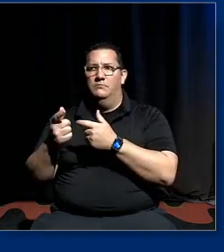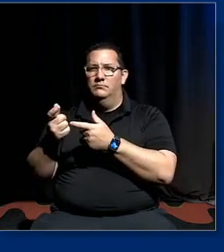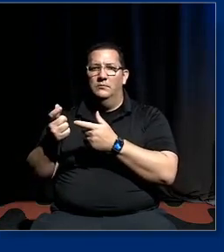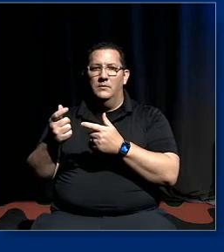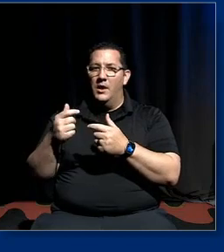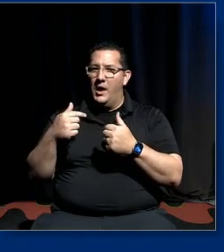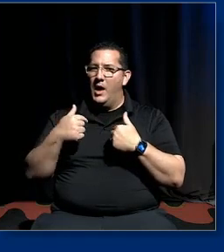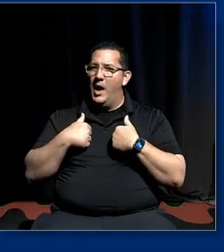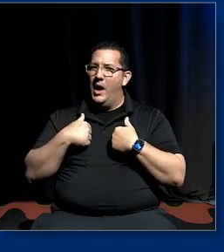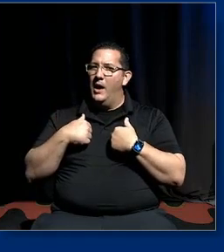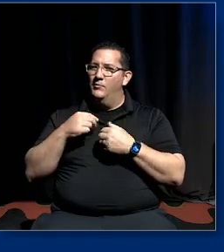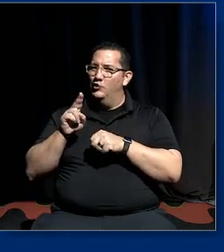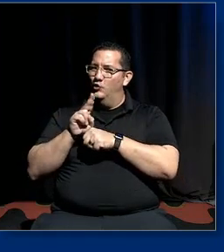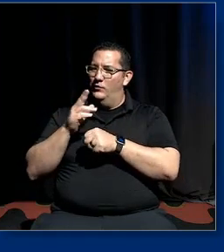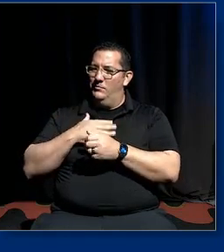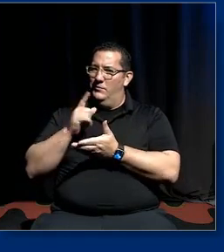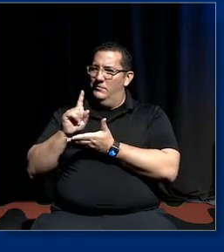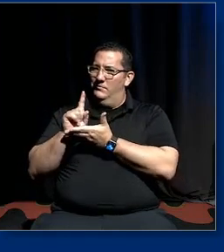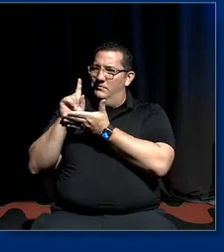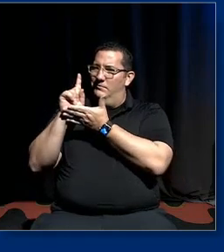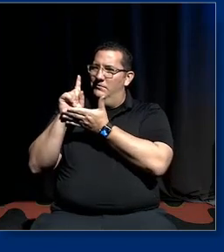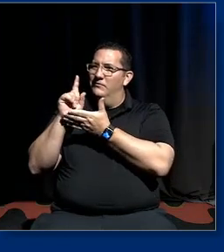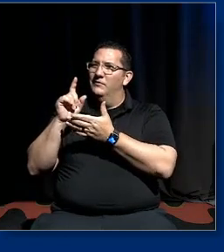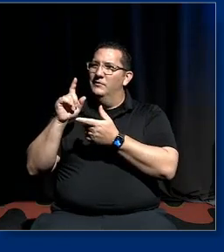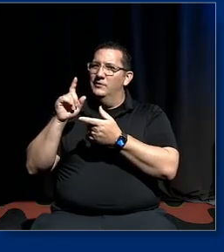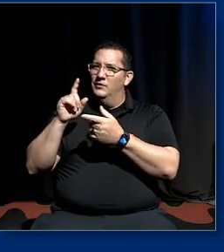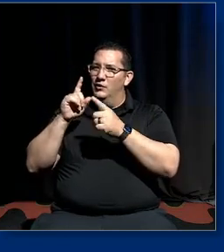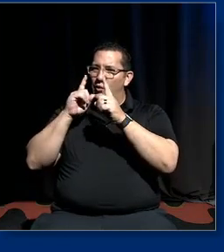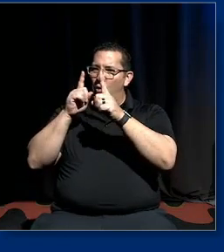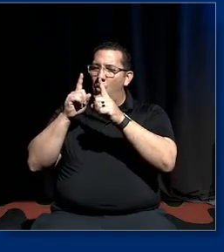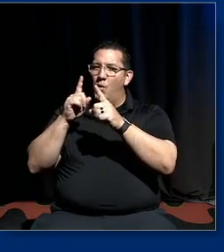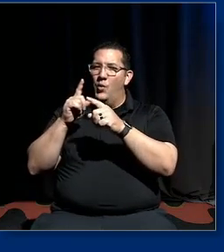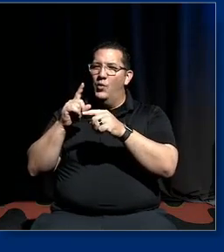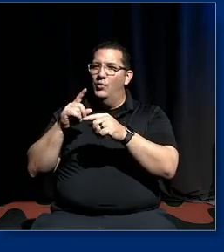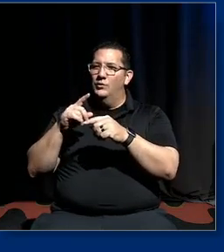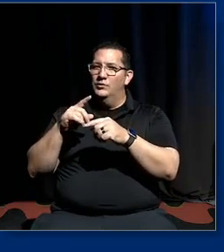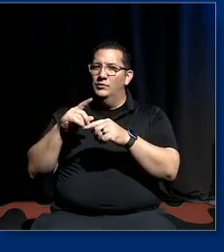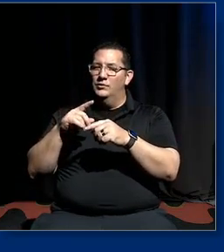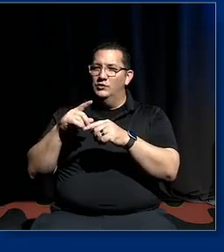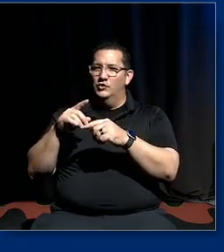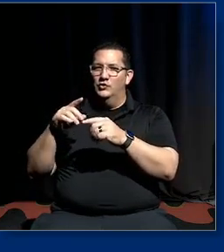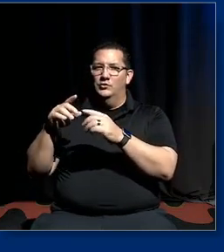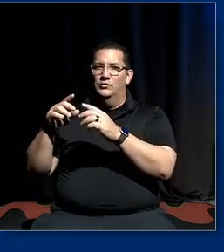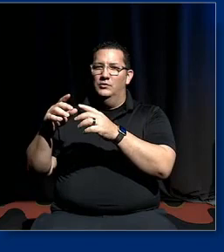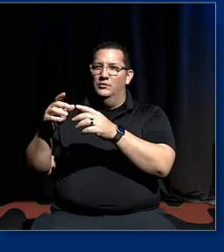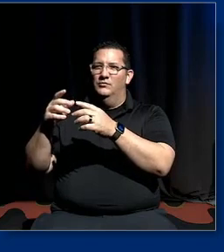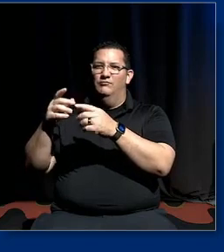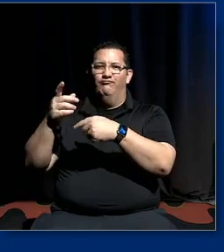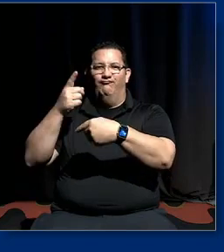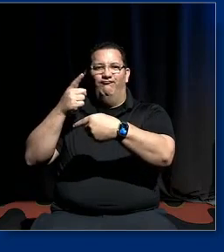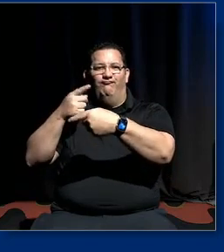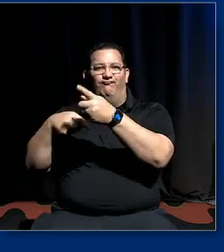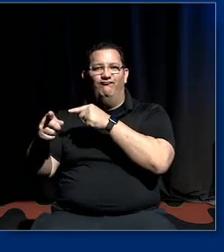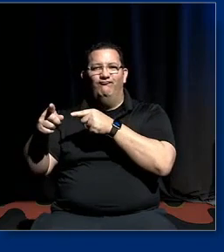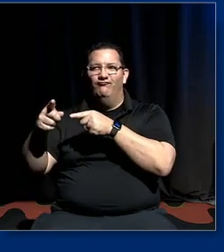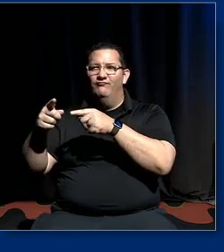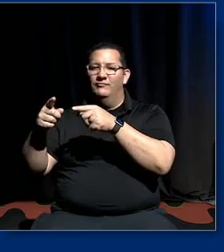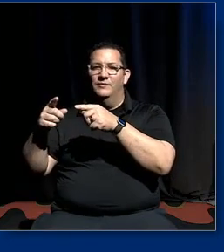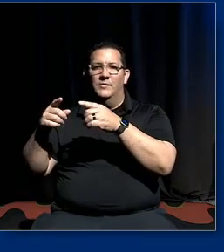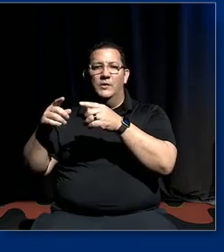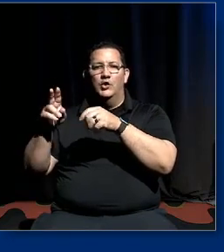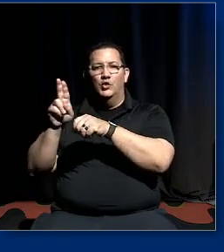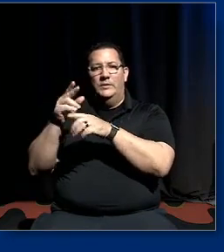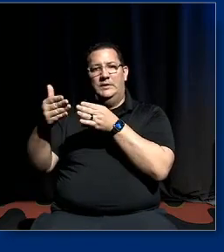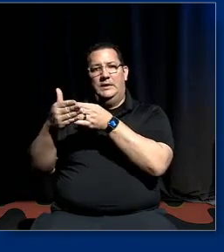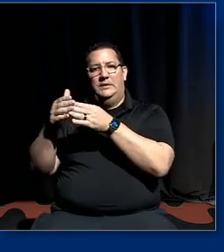of whiteness to debunk one of the key tools of whiteness so that's that's trying to use it back against itself but the the